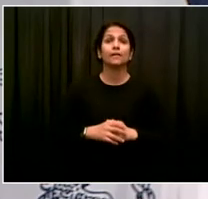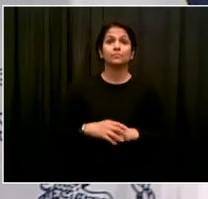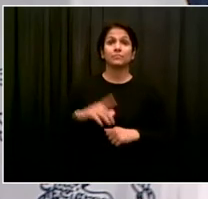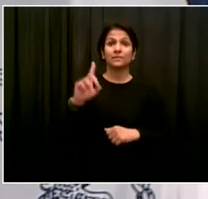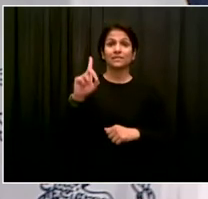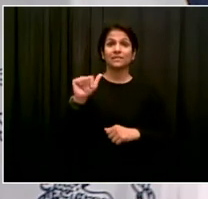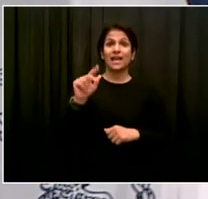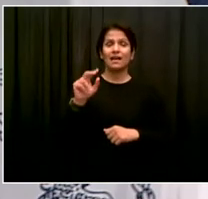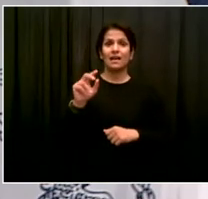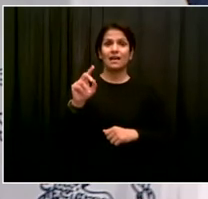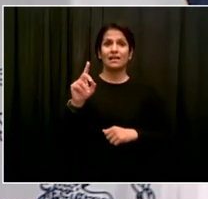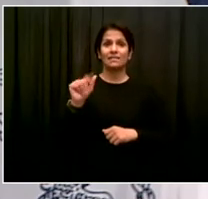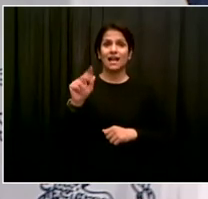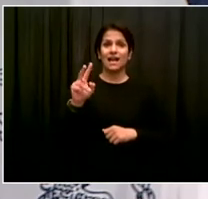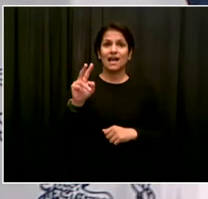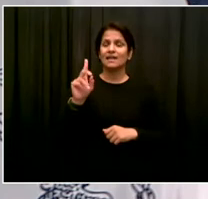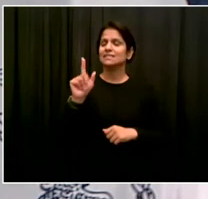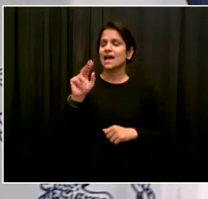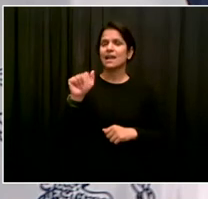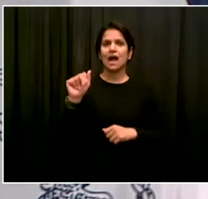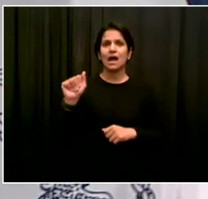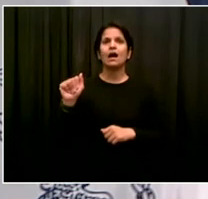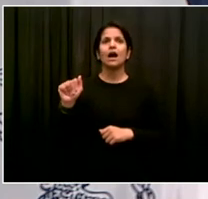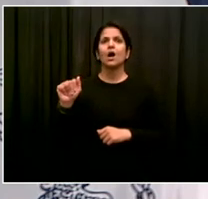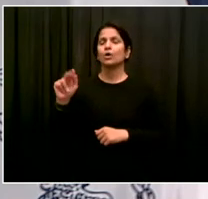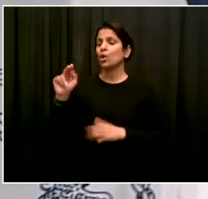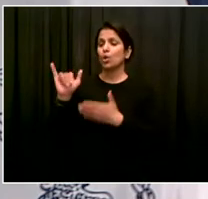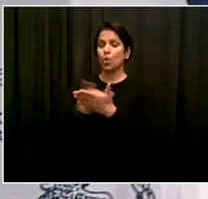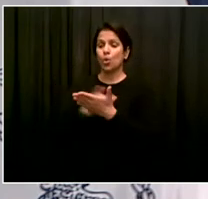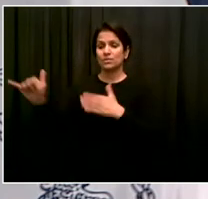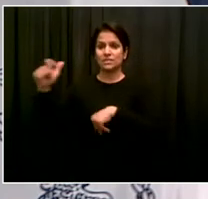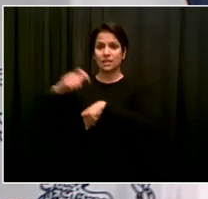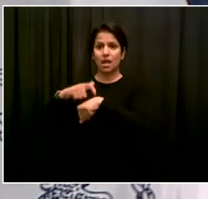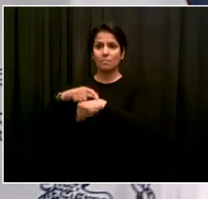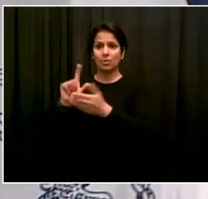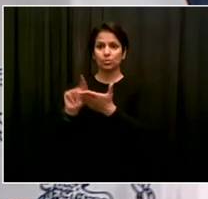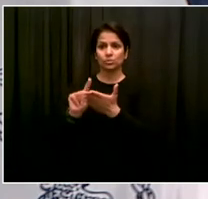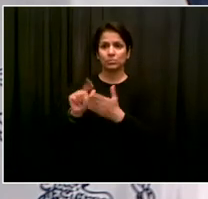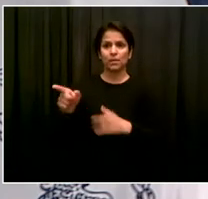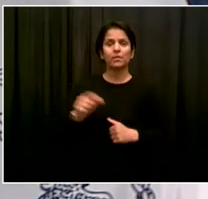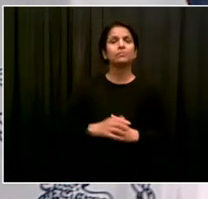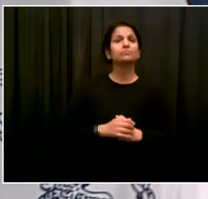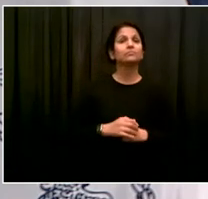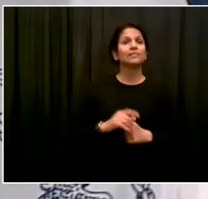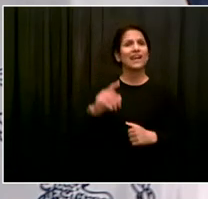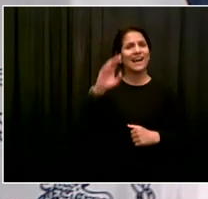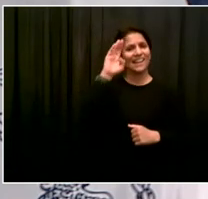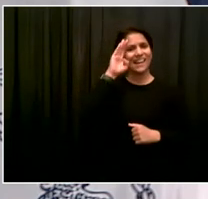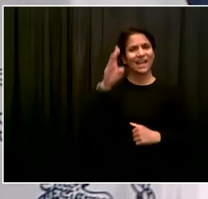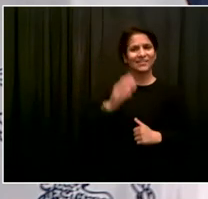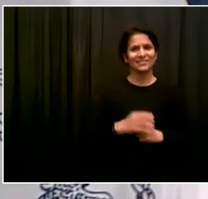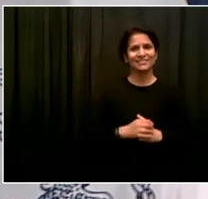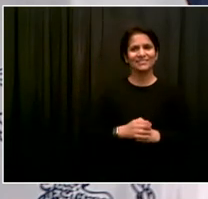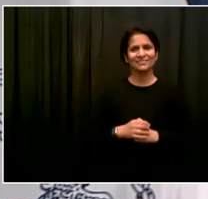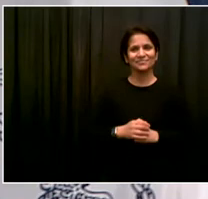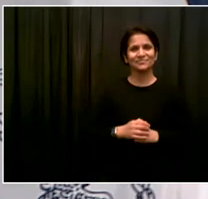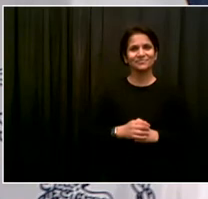Hi, Mr. Mayor. I was just curious to learn more about the opt-in element of the